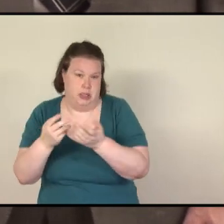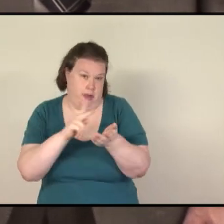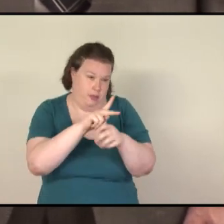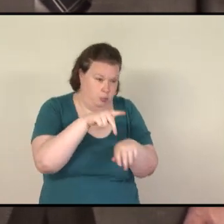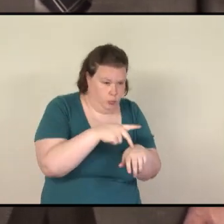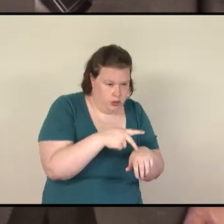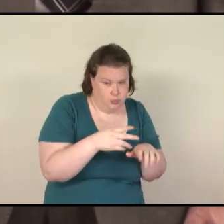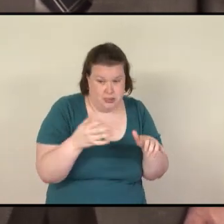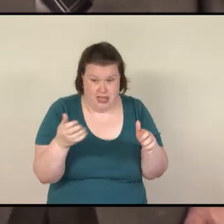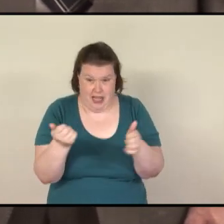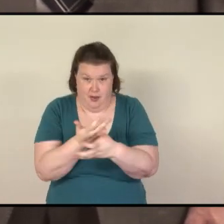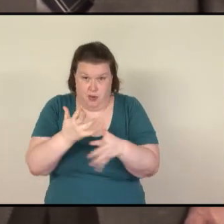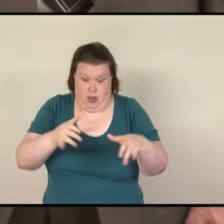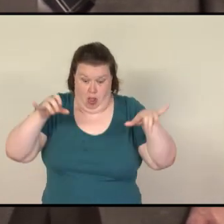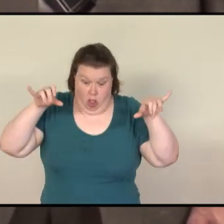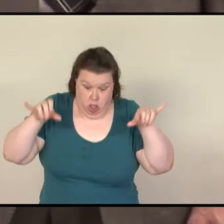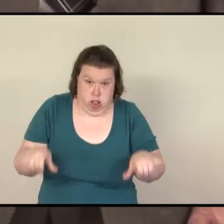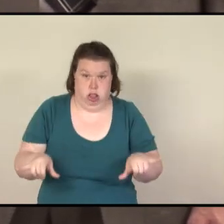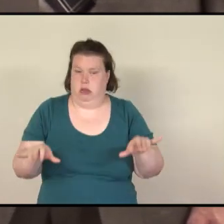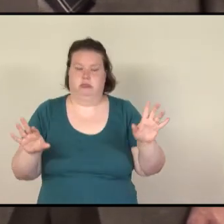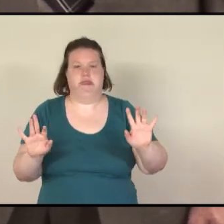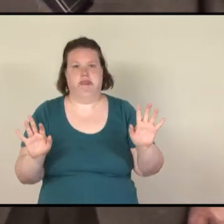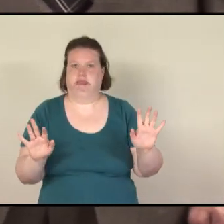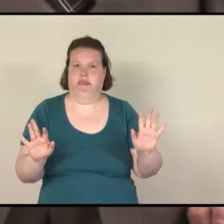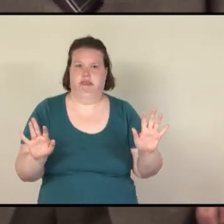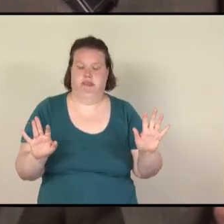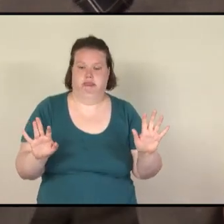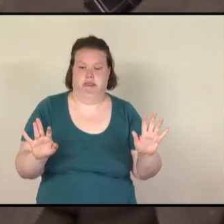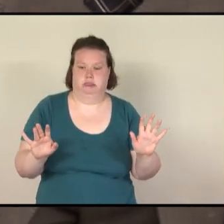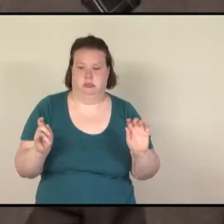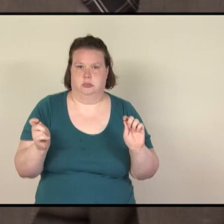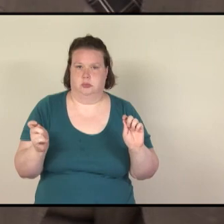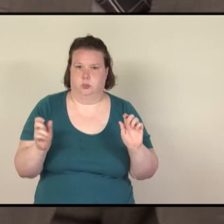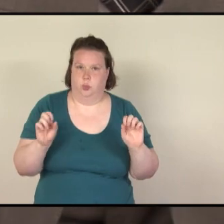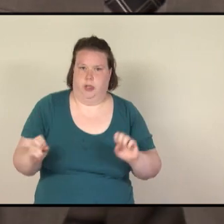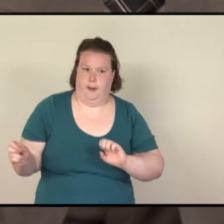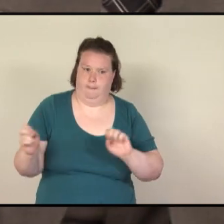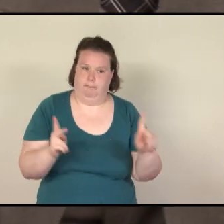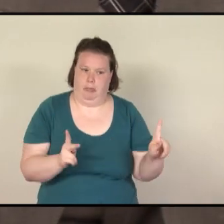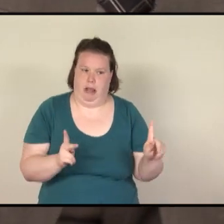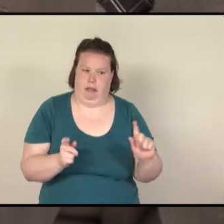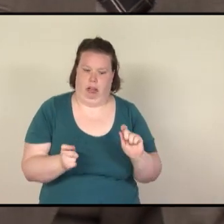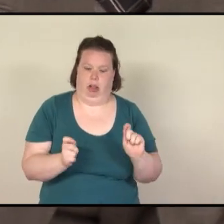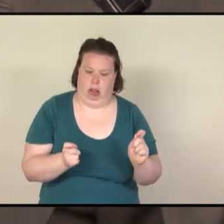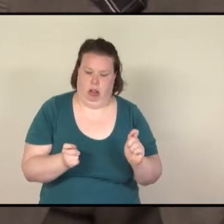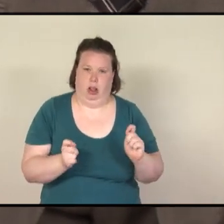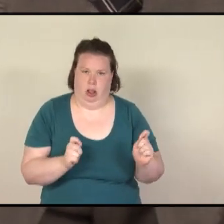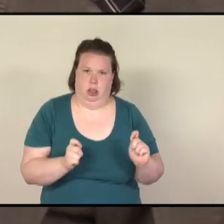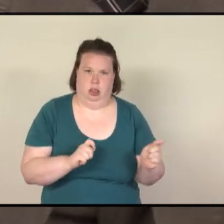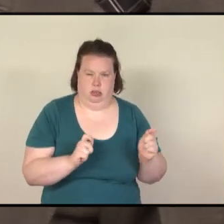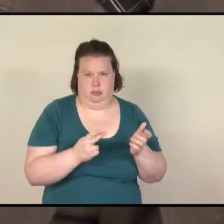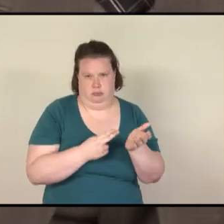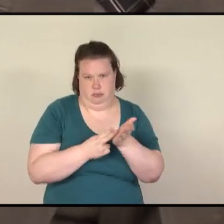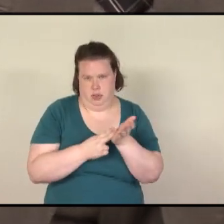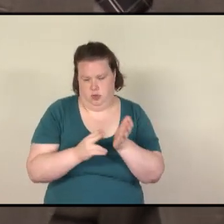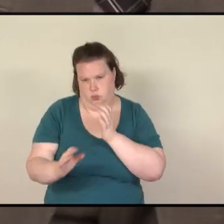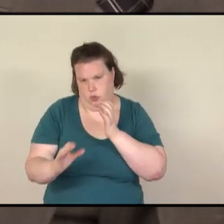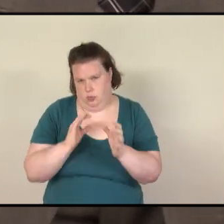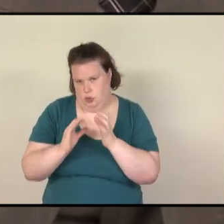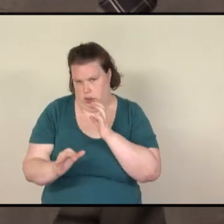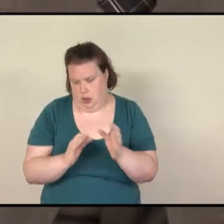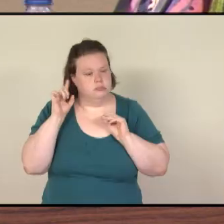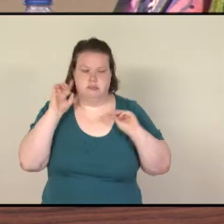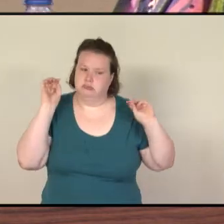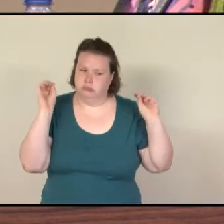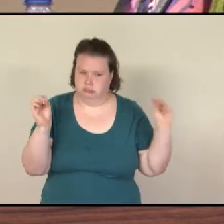process so things aren't it's not a hundred percent set the way it is and we'll always be sure to come back at the milestones to make sure we're communicating any updates